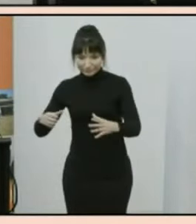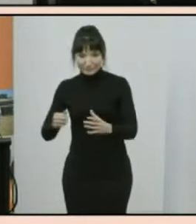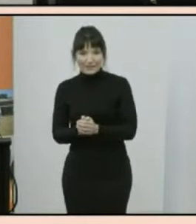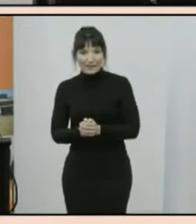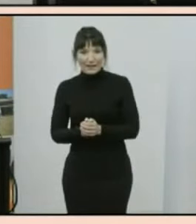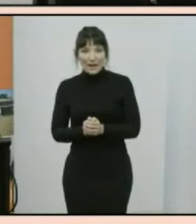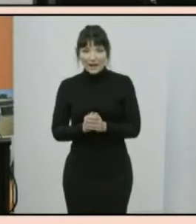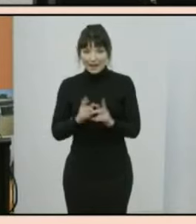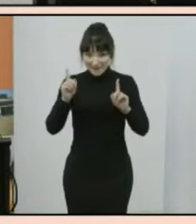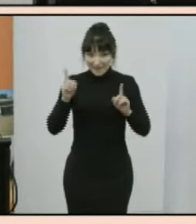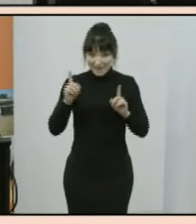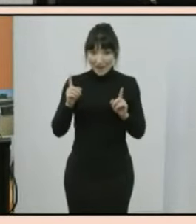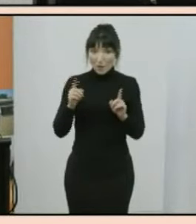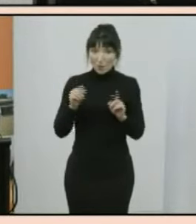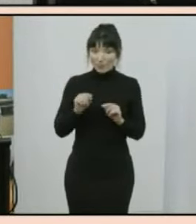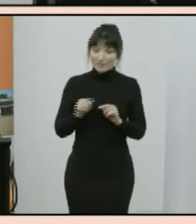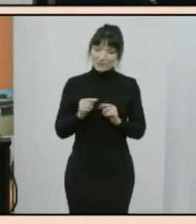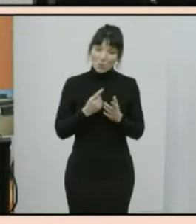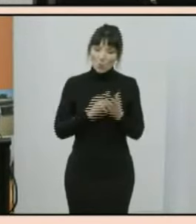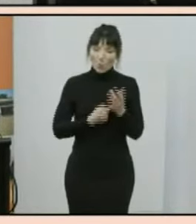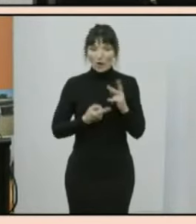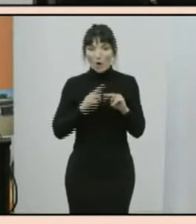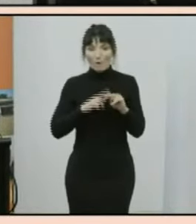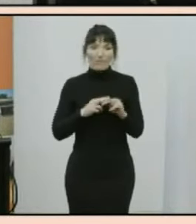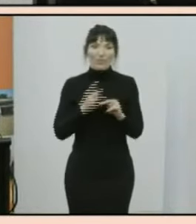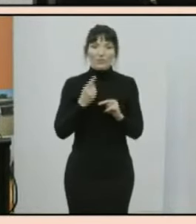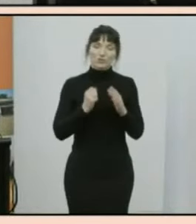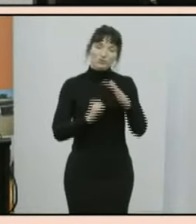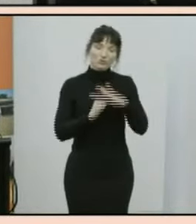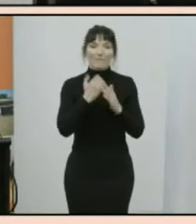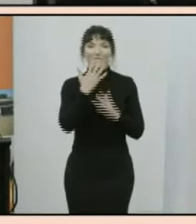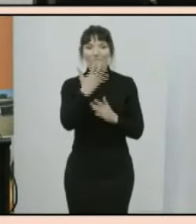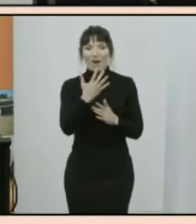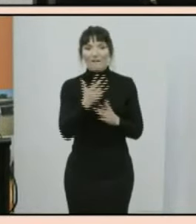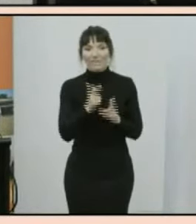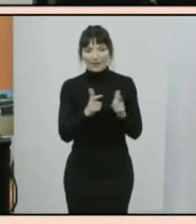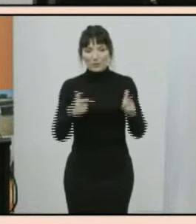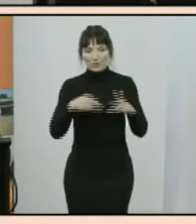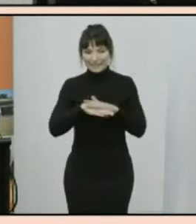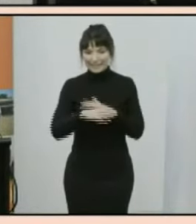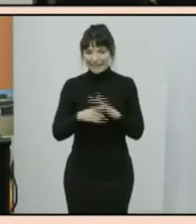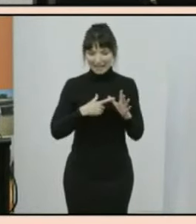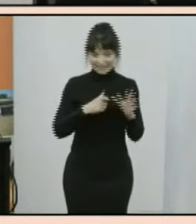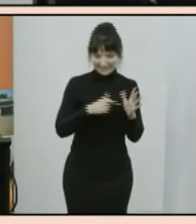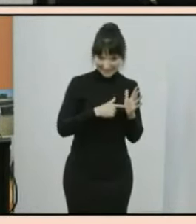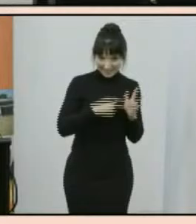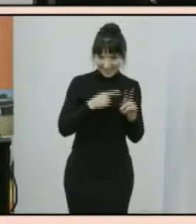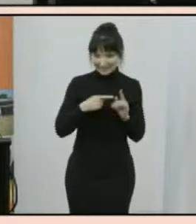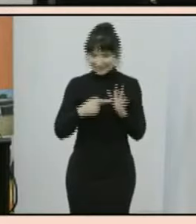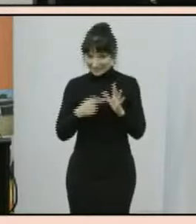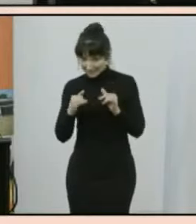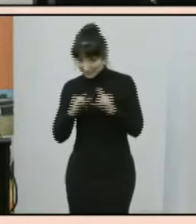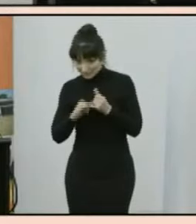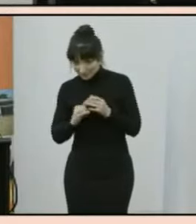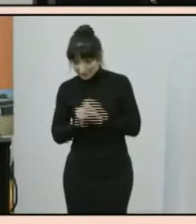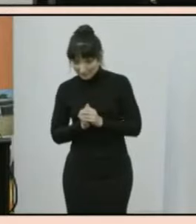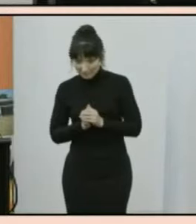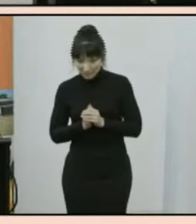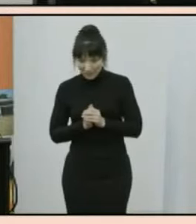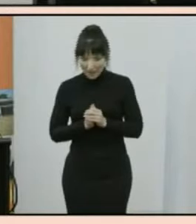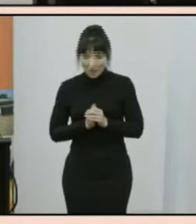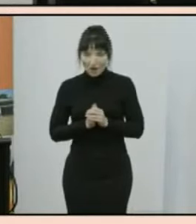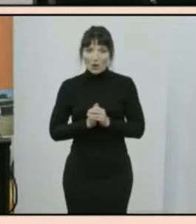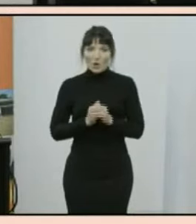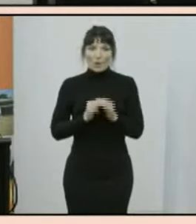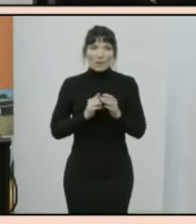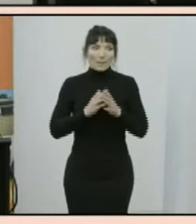five languages now in canberra and tasmania we have seen the largest increase in country of birth outside australia being india with